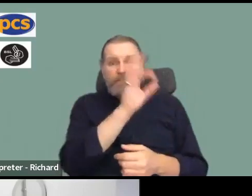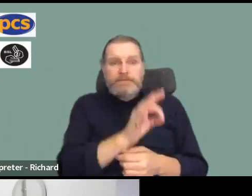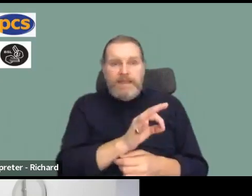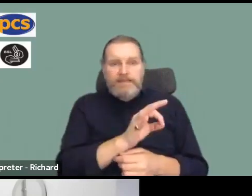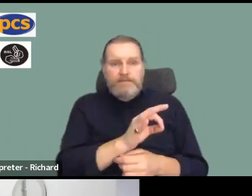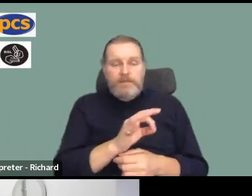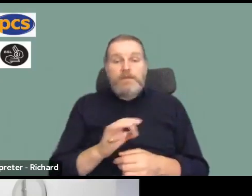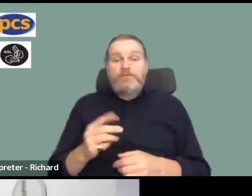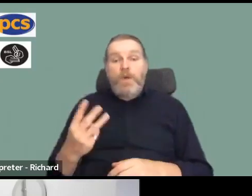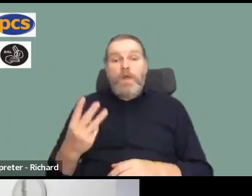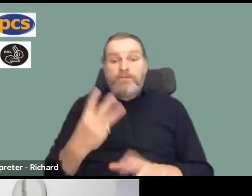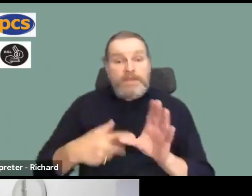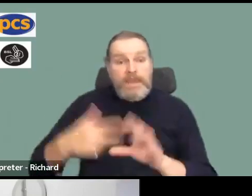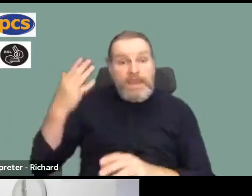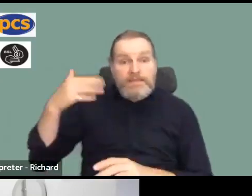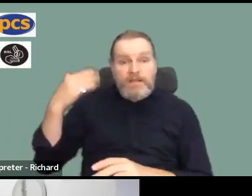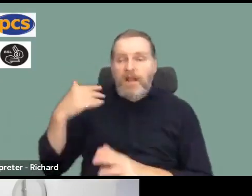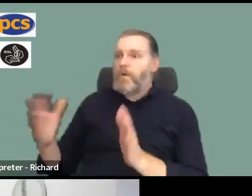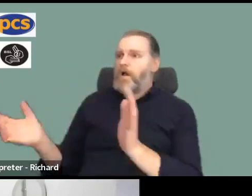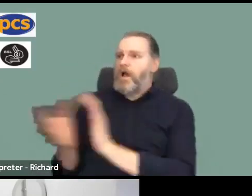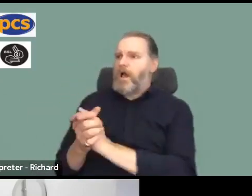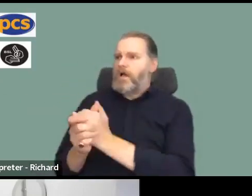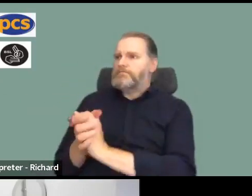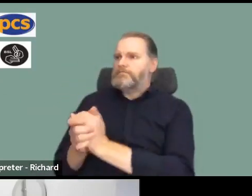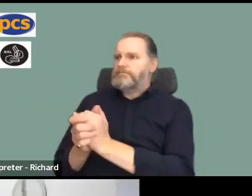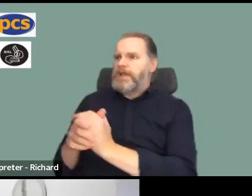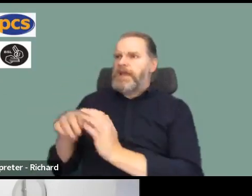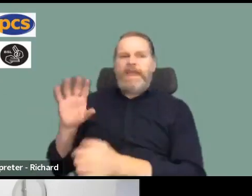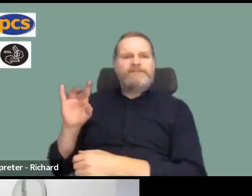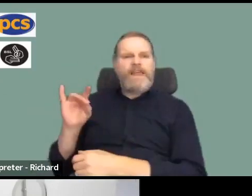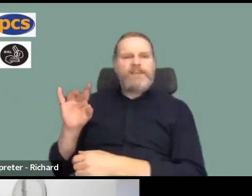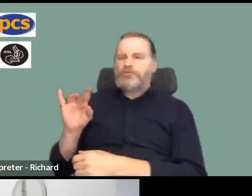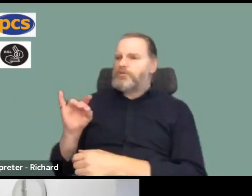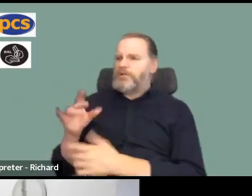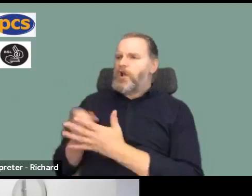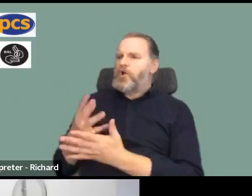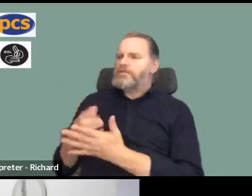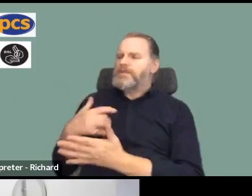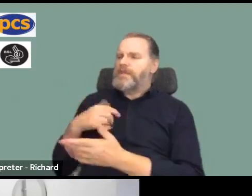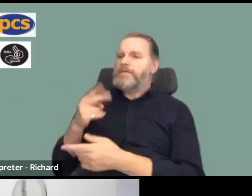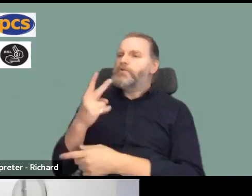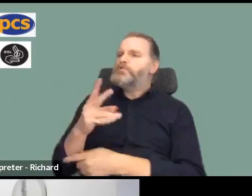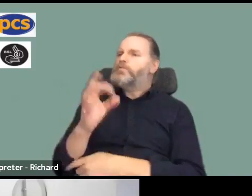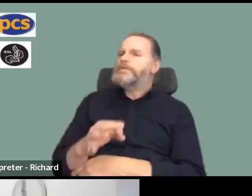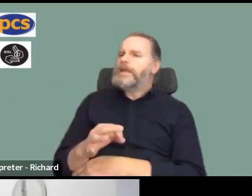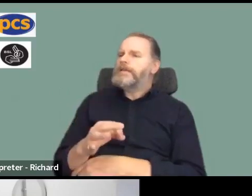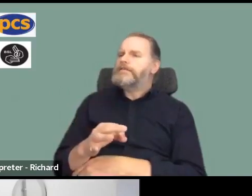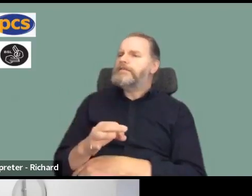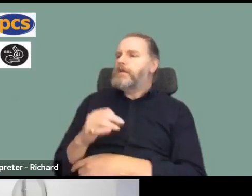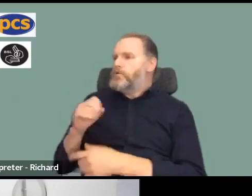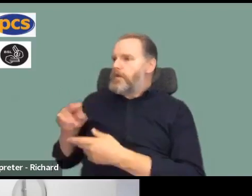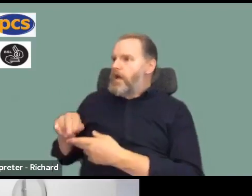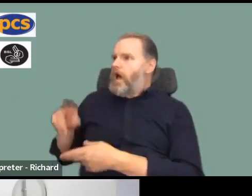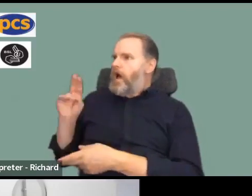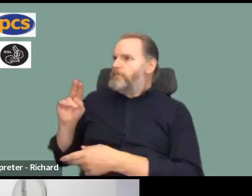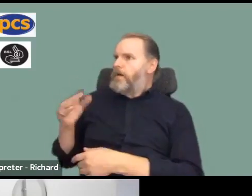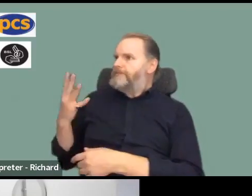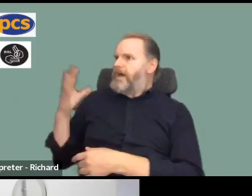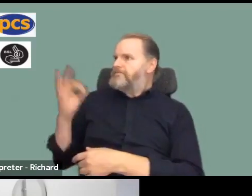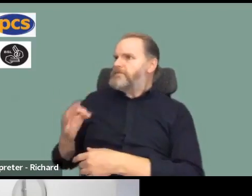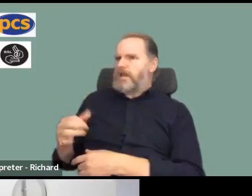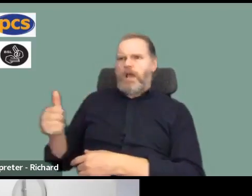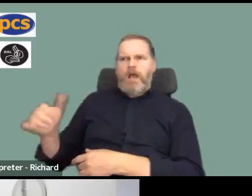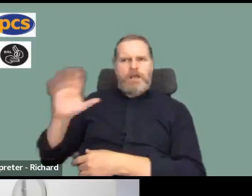great three years ago when inflation was probably 2%. It doesn't look so great now that it's 11%. So the point is,